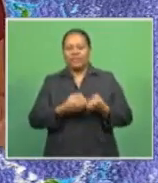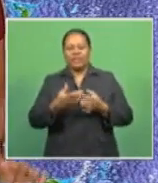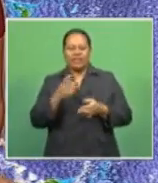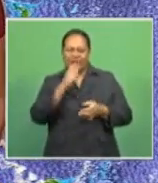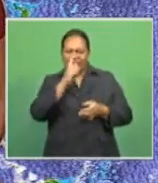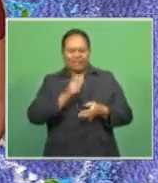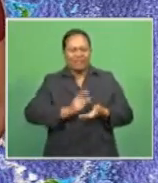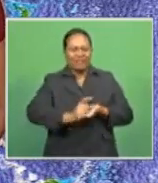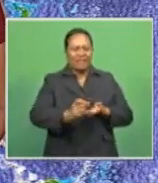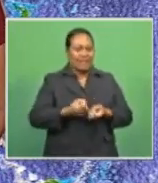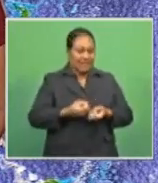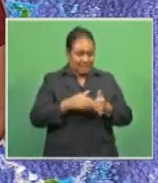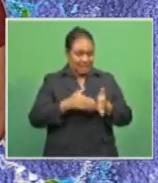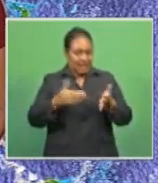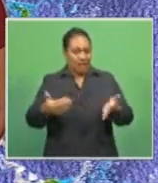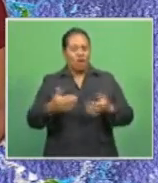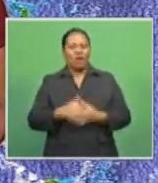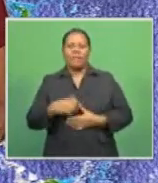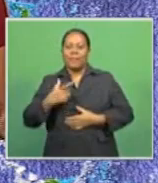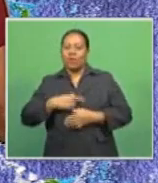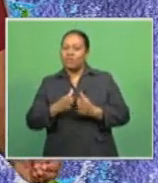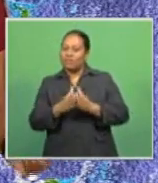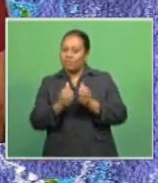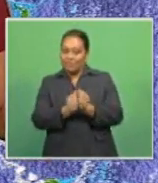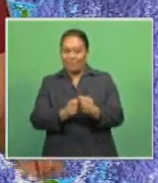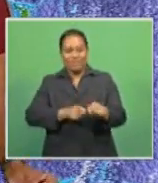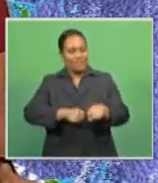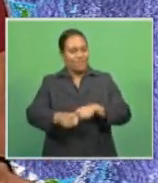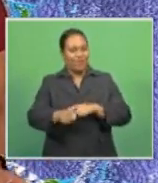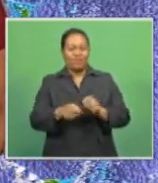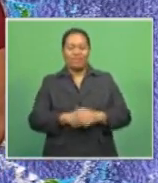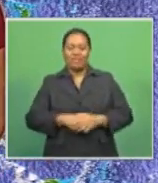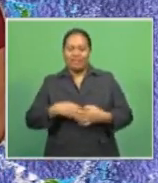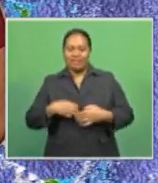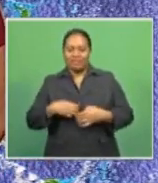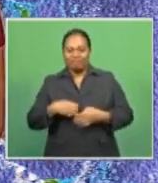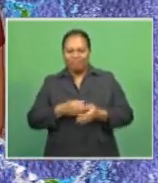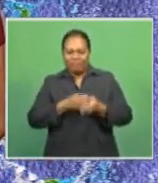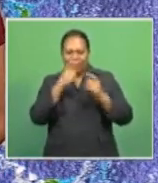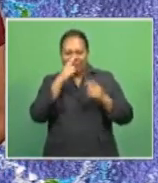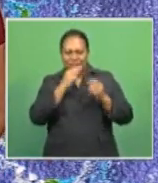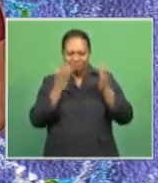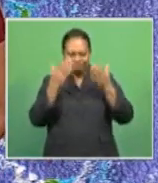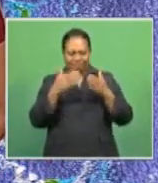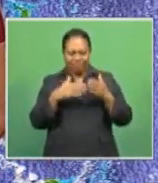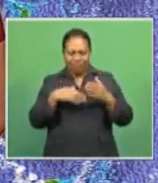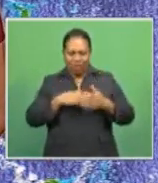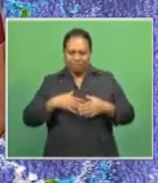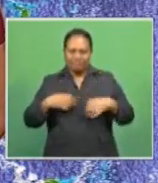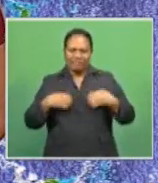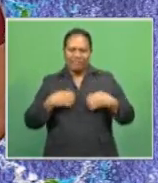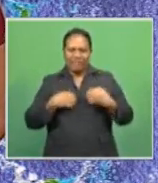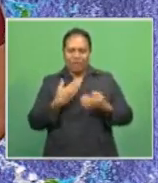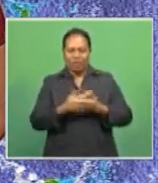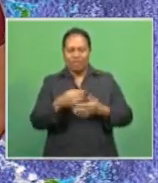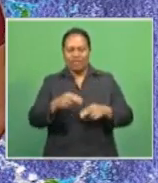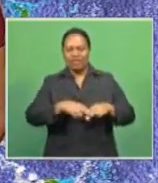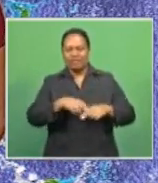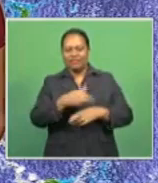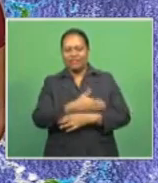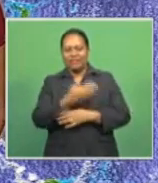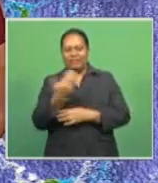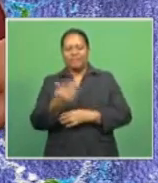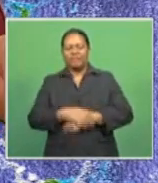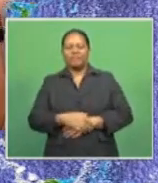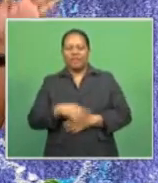clear now even though the weekend is the most anticipated time of the week. Well, that's all from me. I'm